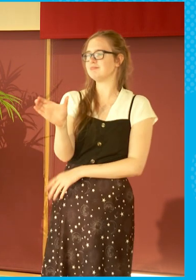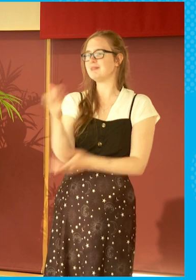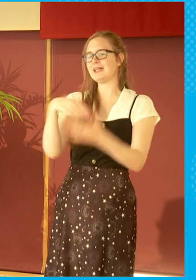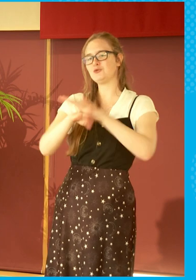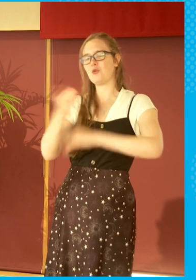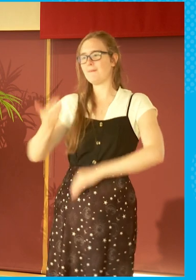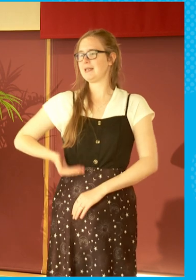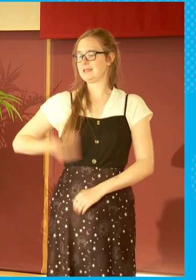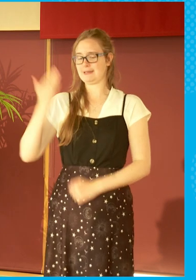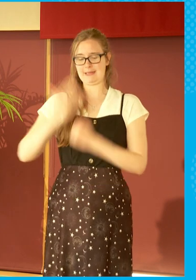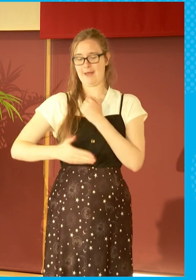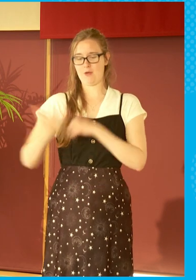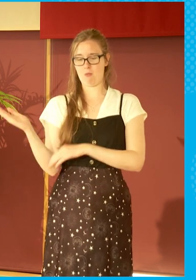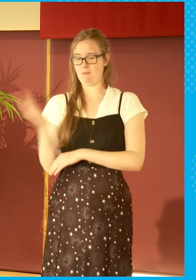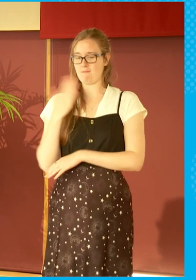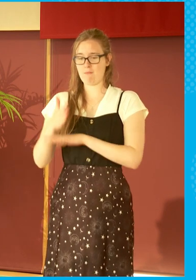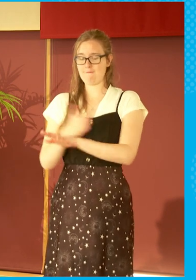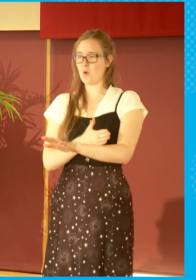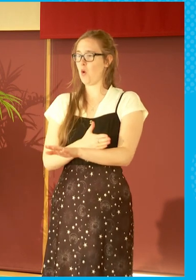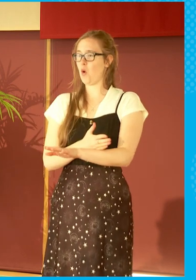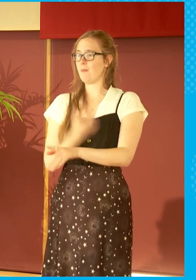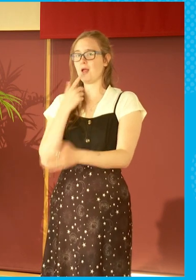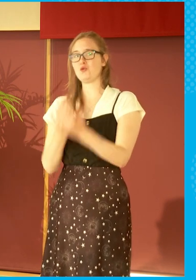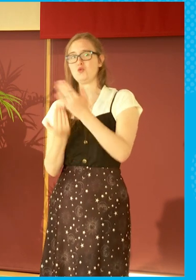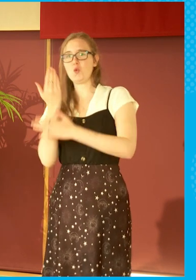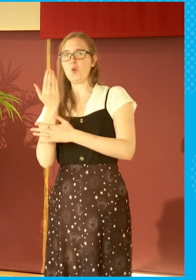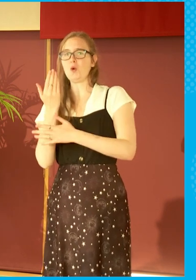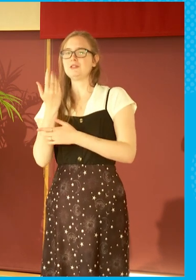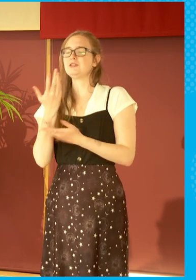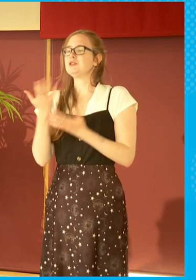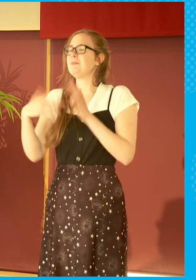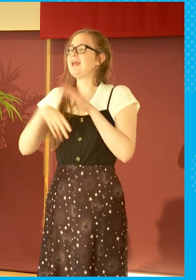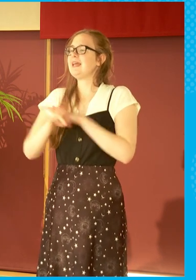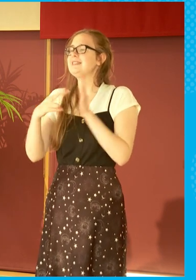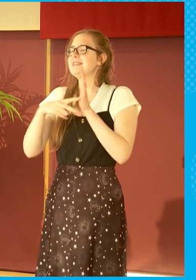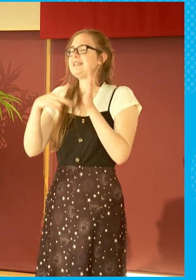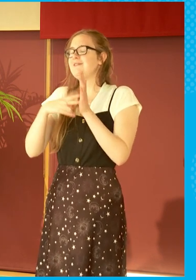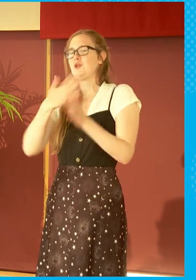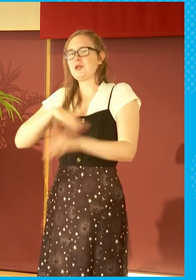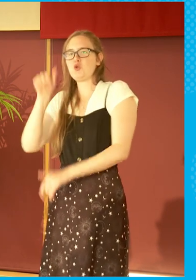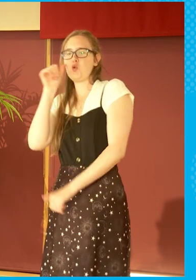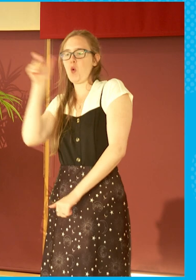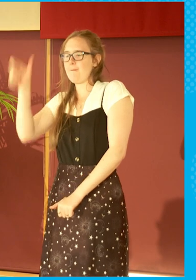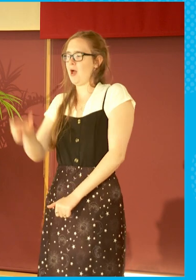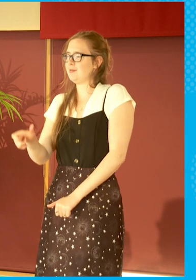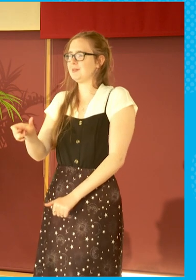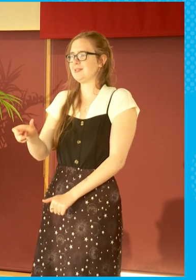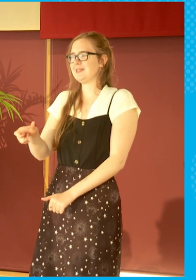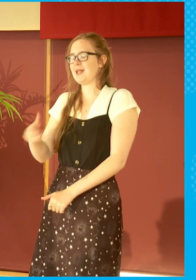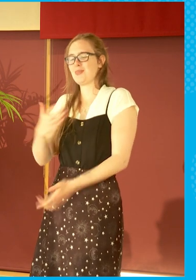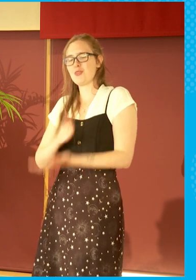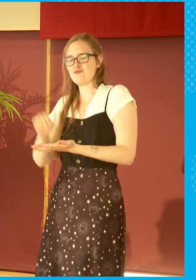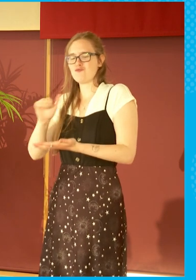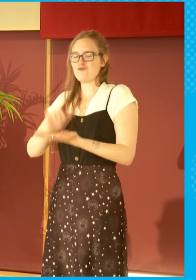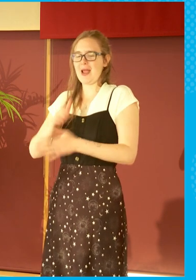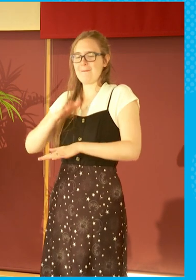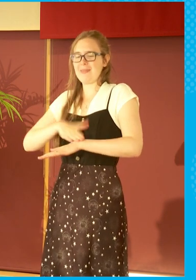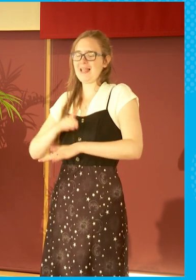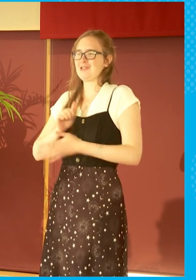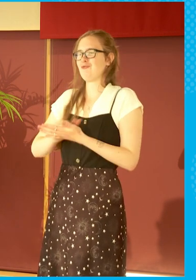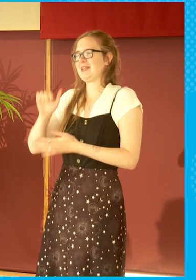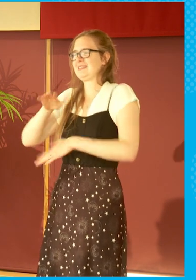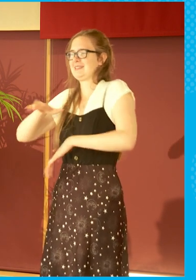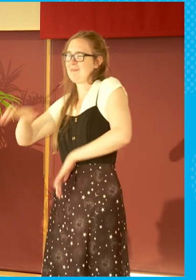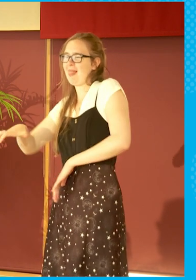not been in the business before. Far too often to get a job on television, you had to know someone, you had to be in the right place at the right time. Well, that's luck, that still